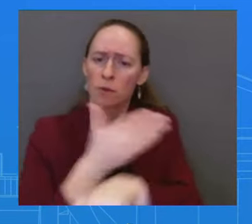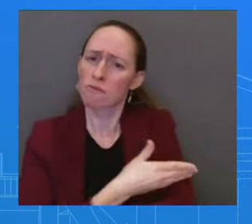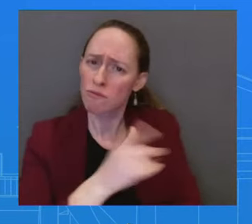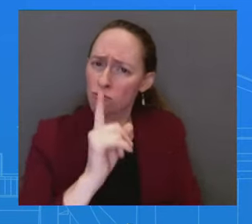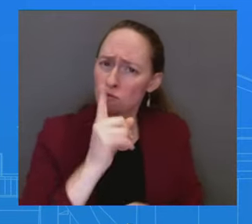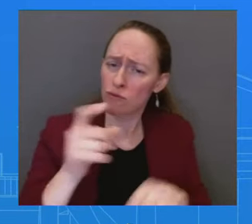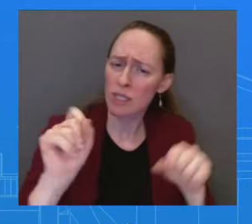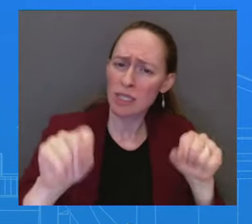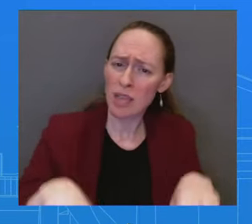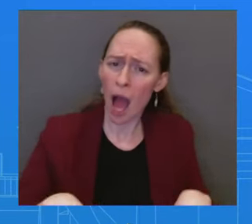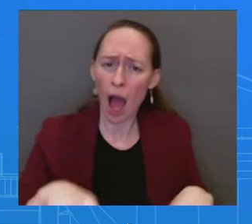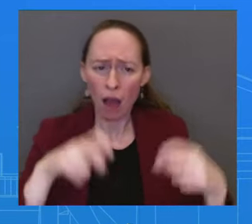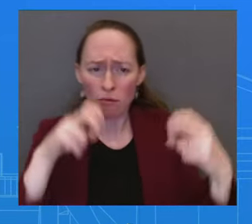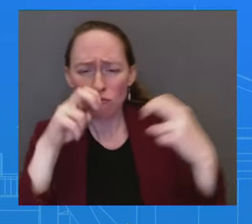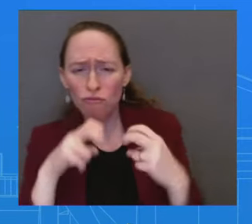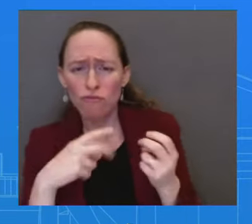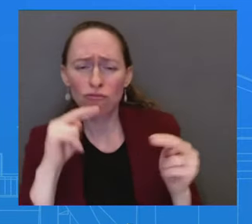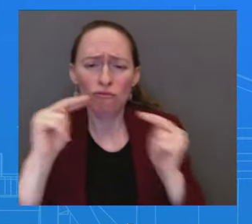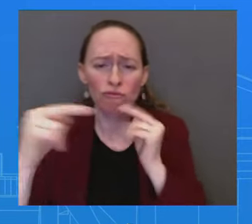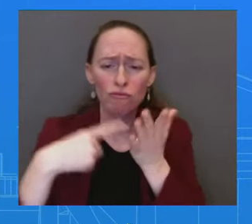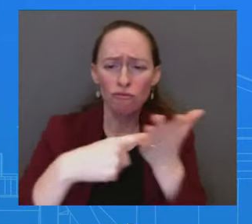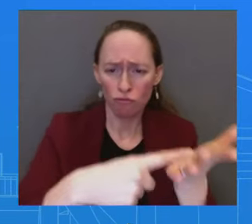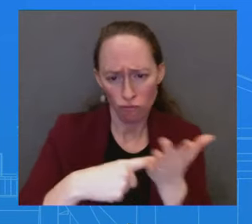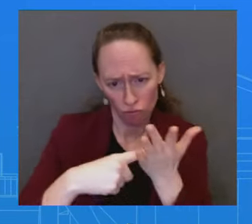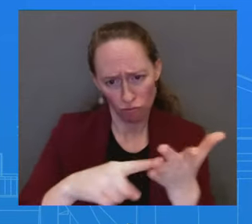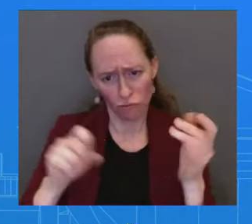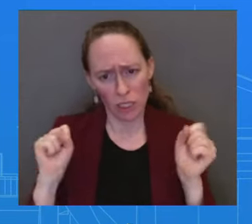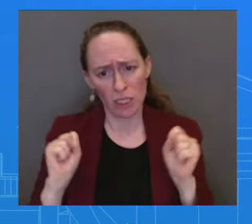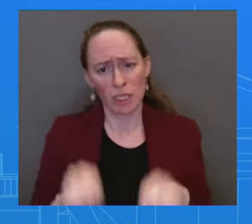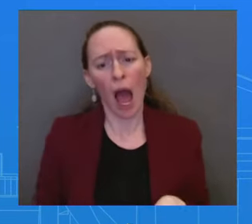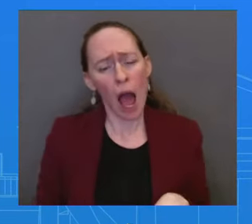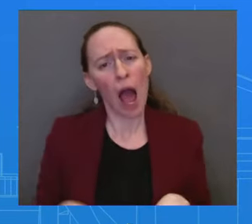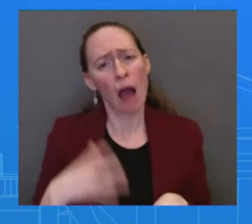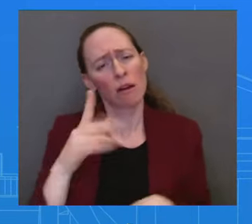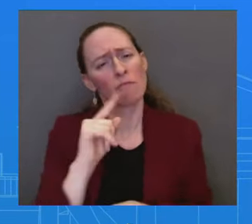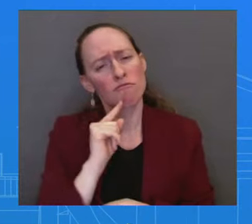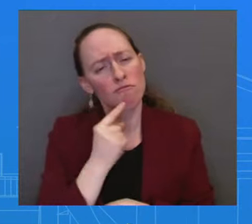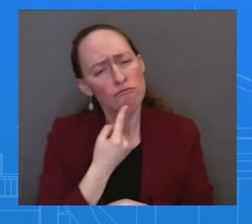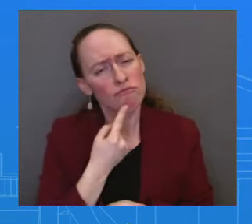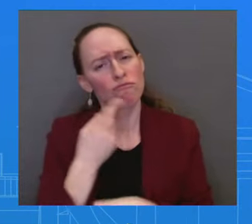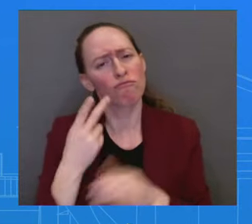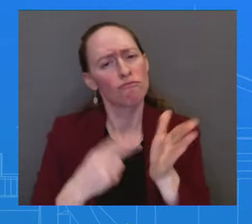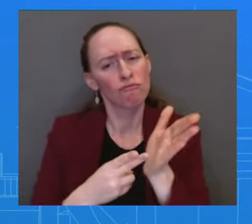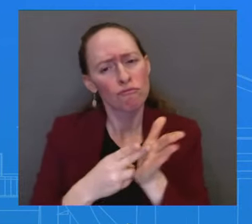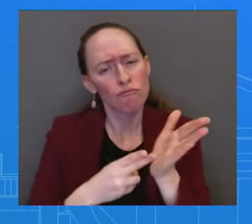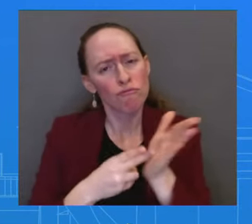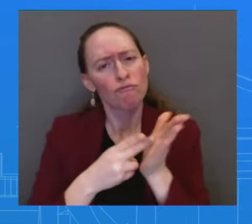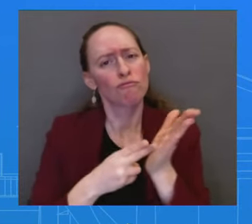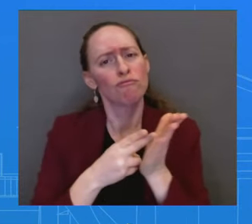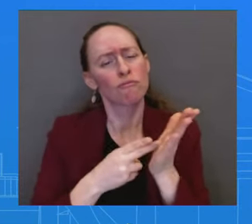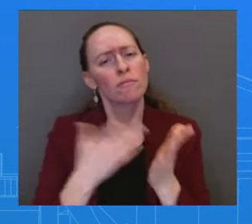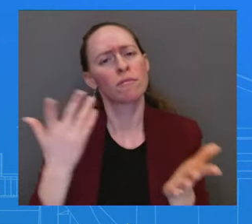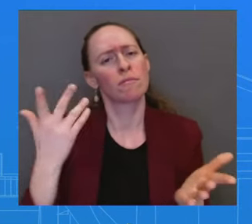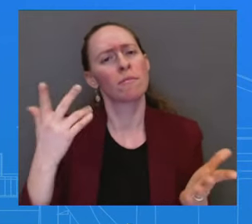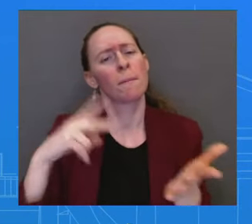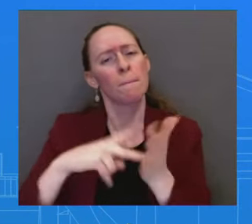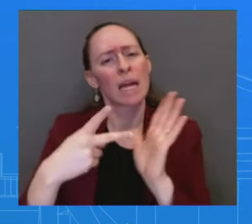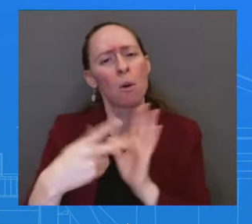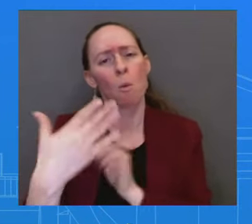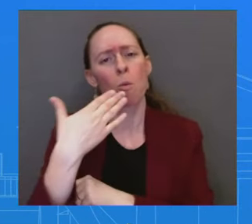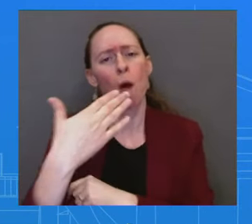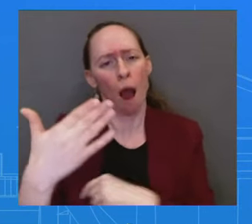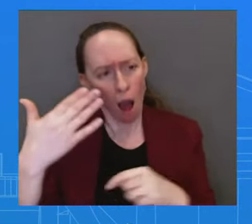said he's willing to make compromises. He's willing to negotiate in good faith. So let's have that discussion. Thank you.